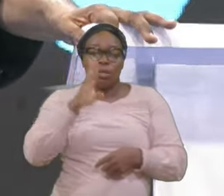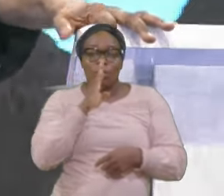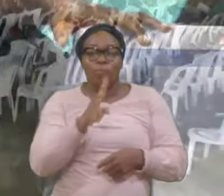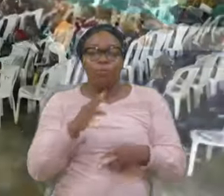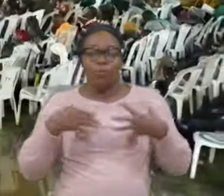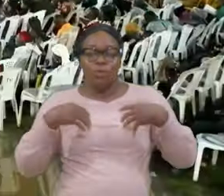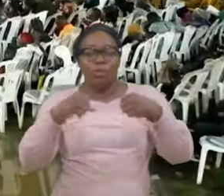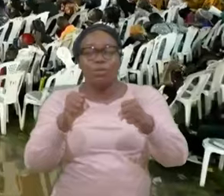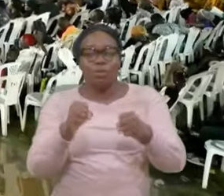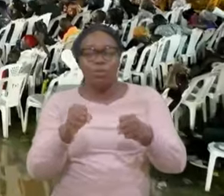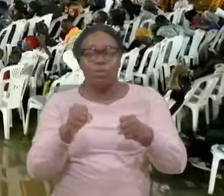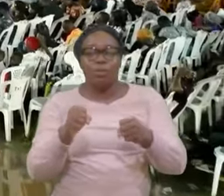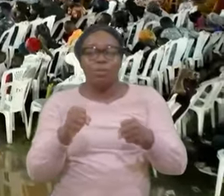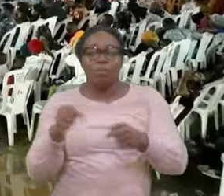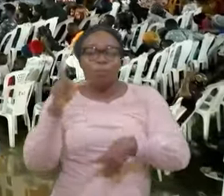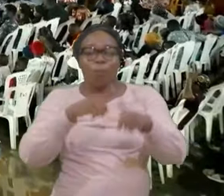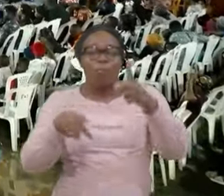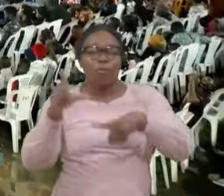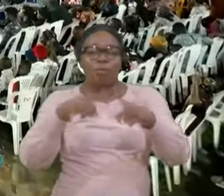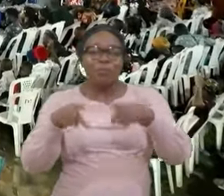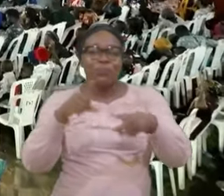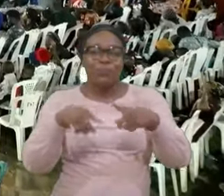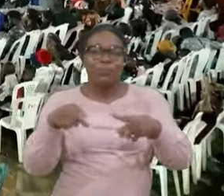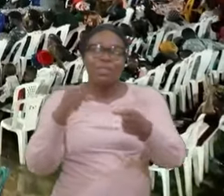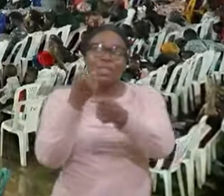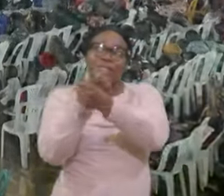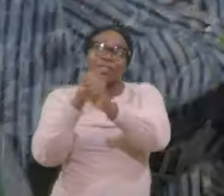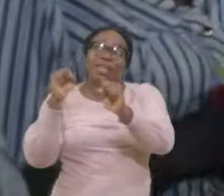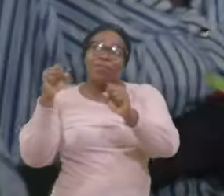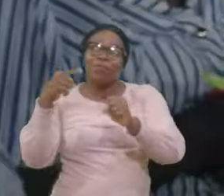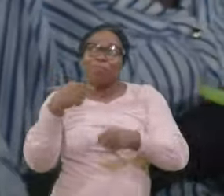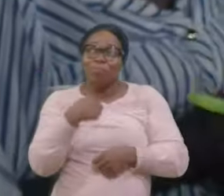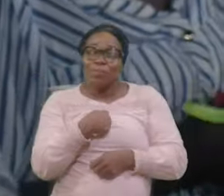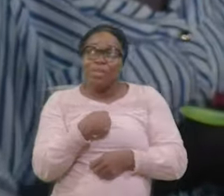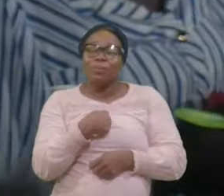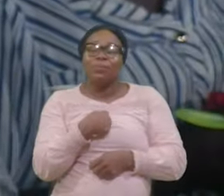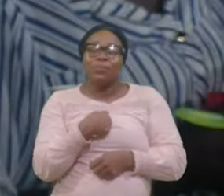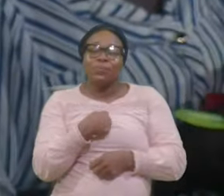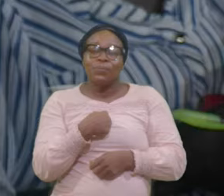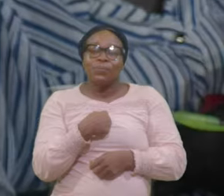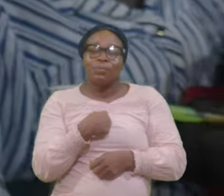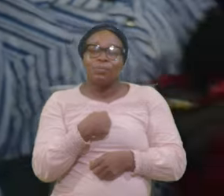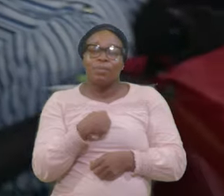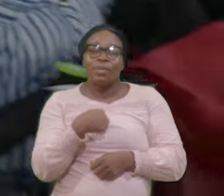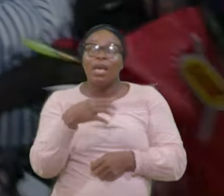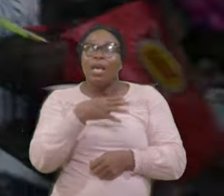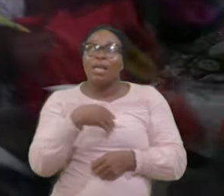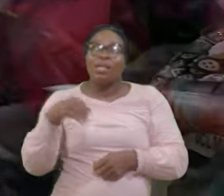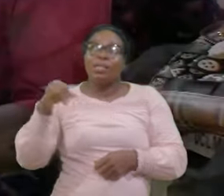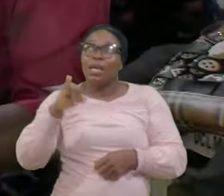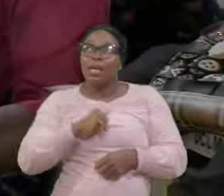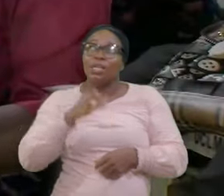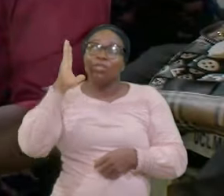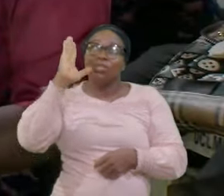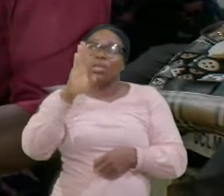Save me Save me And I Shall be saved